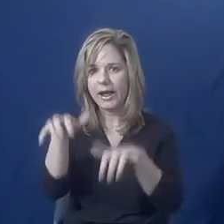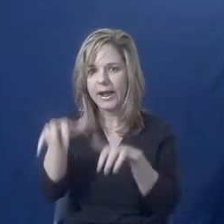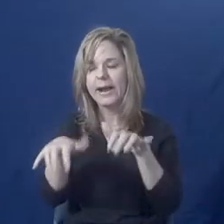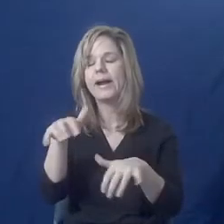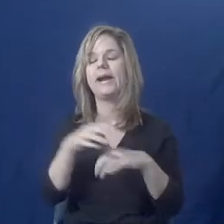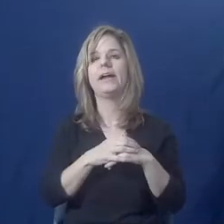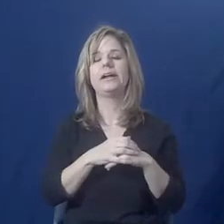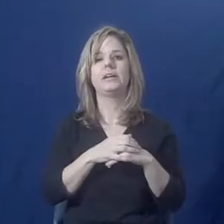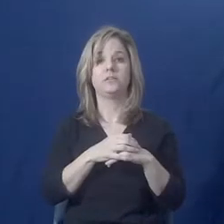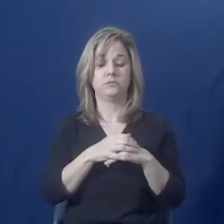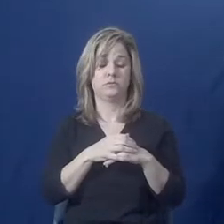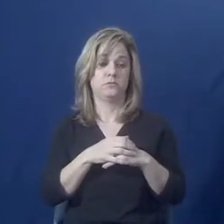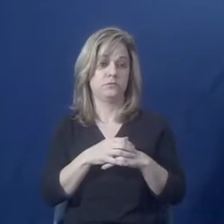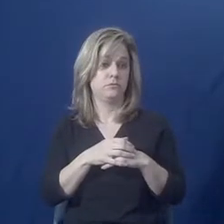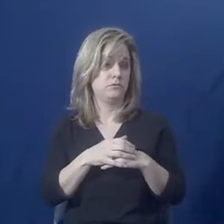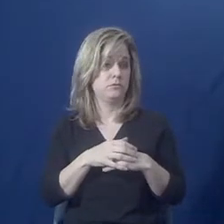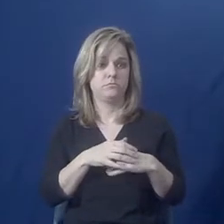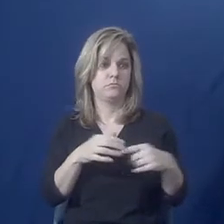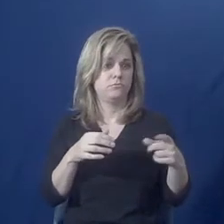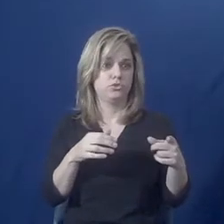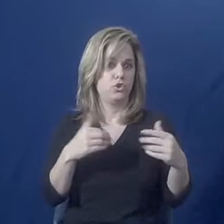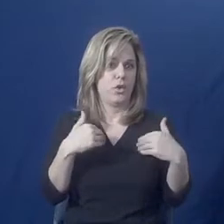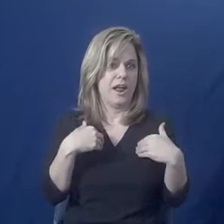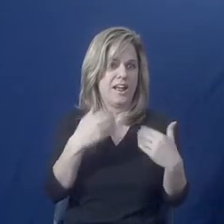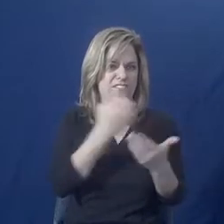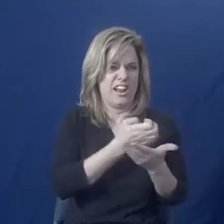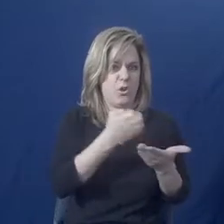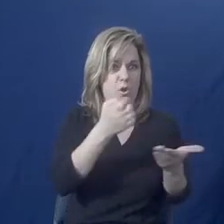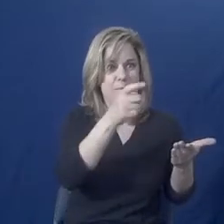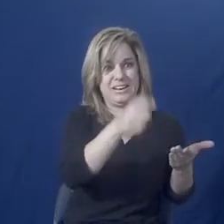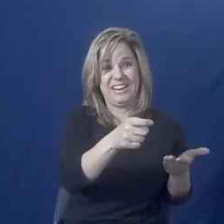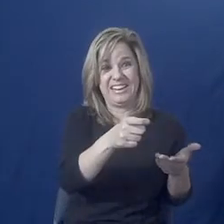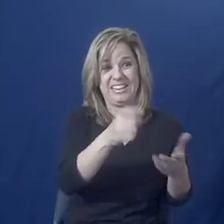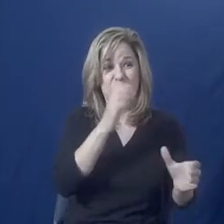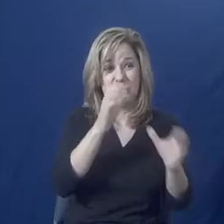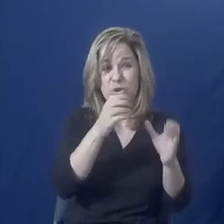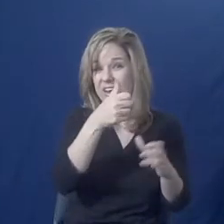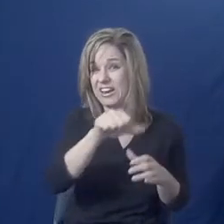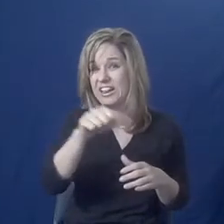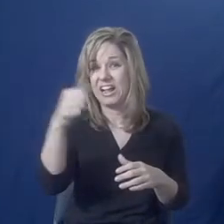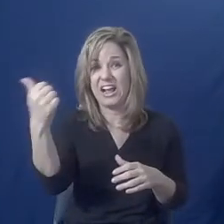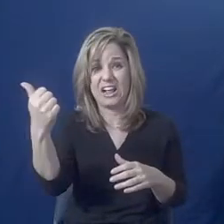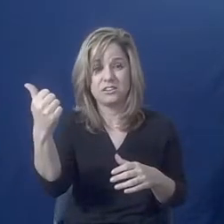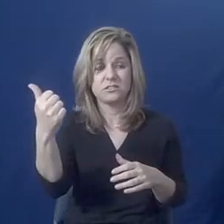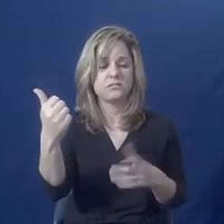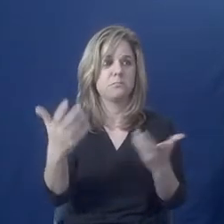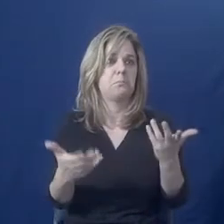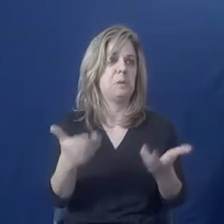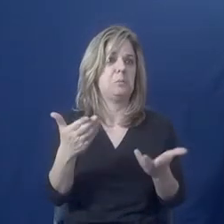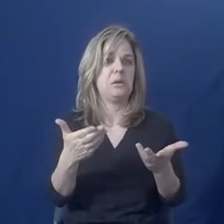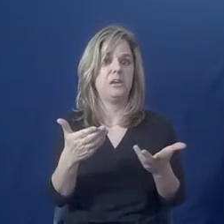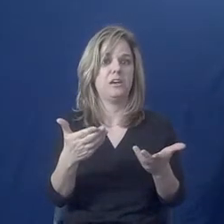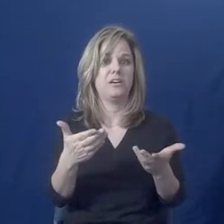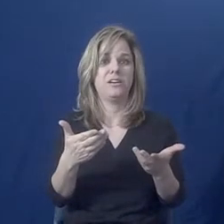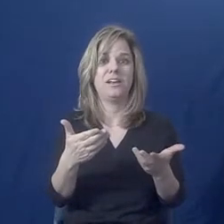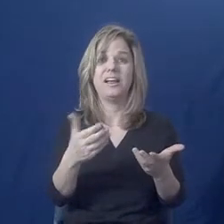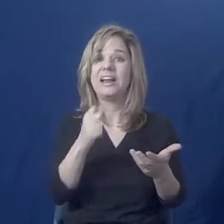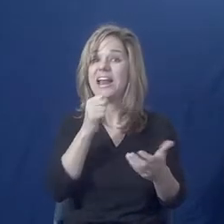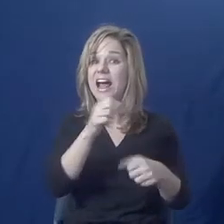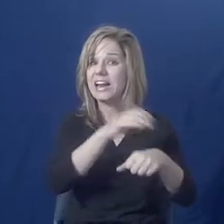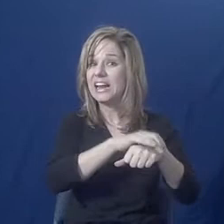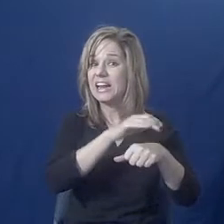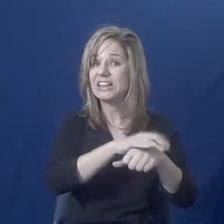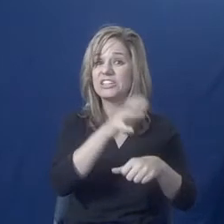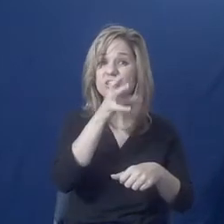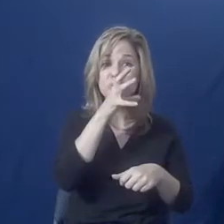Do they have any other equipment that they need to communicate? Do they speak a non-English language? Will they